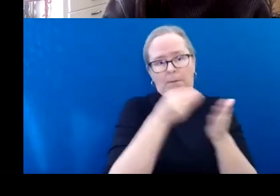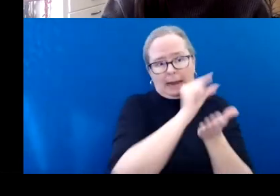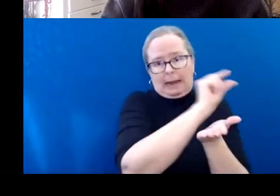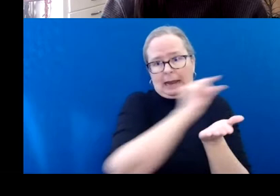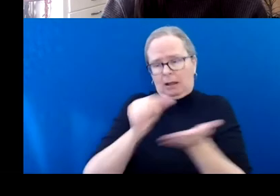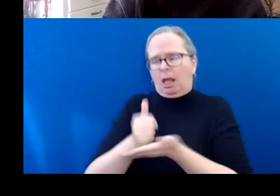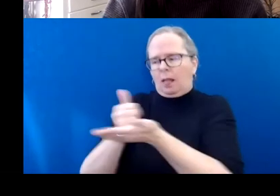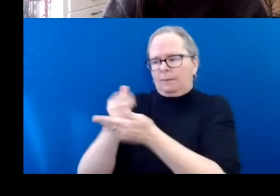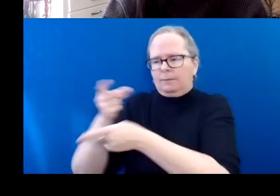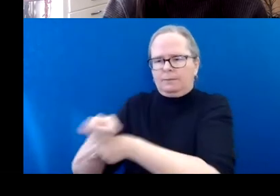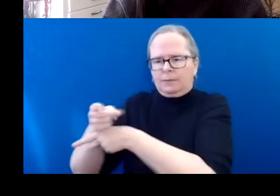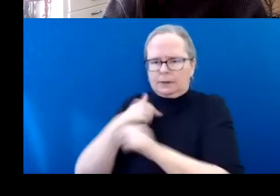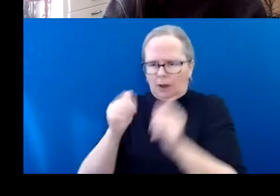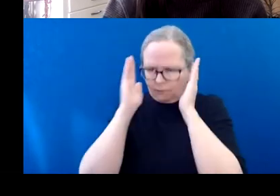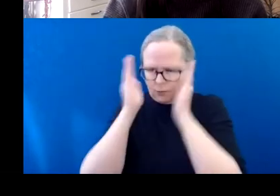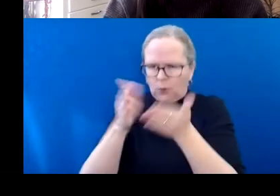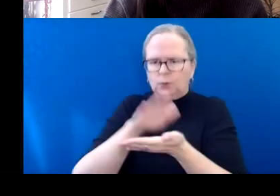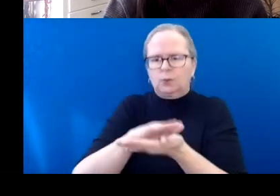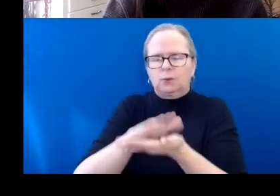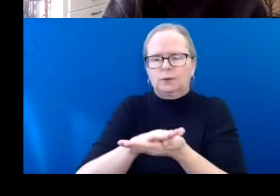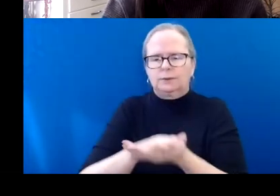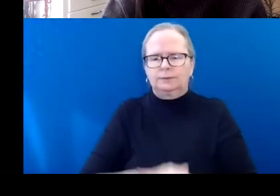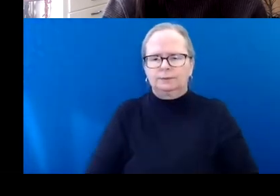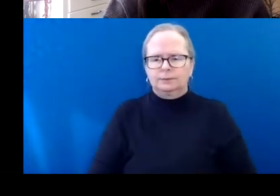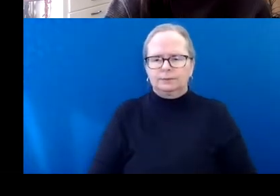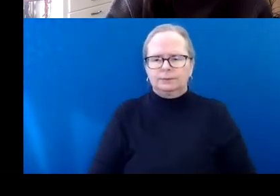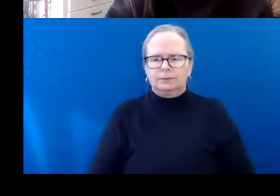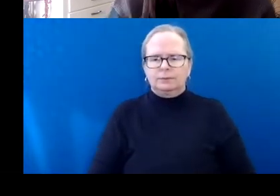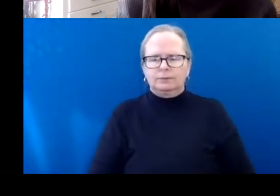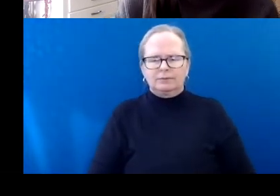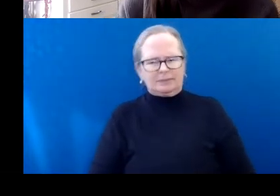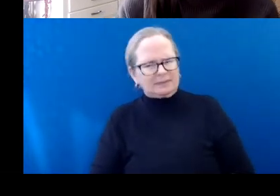If you have any questions about eligible expenses, please reach out.